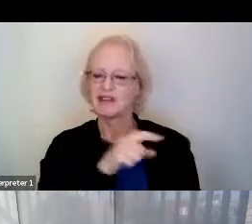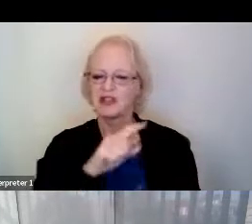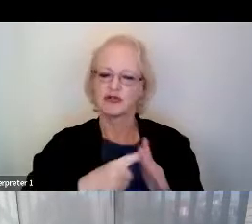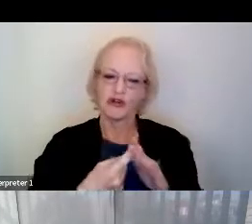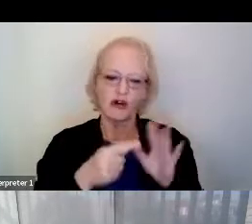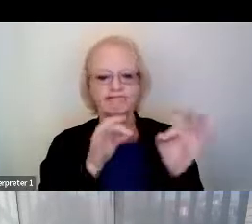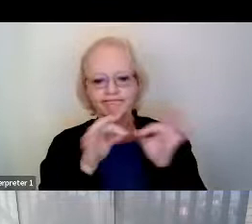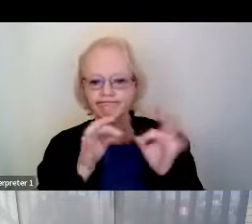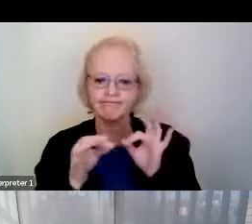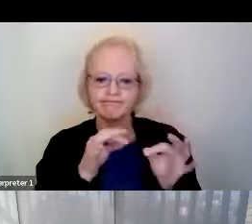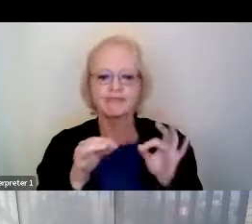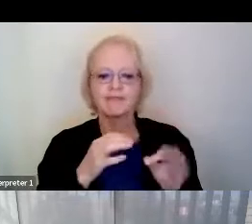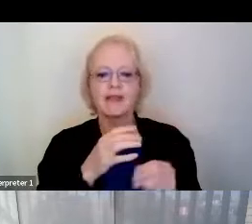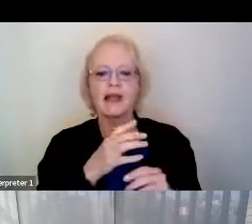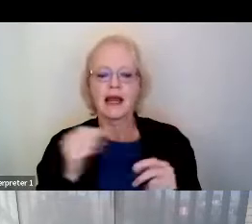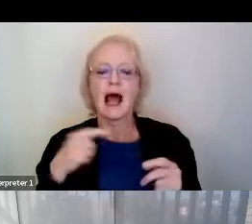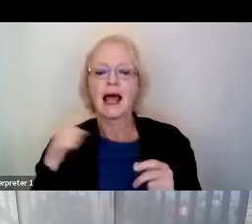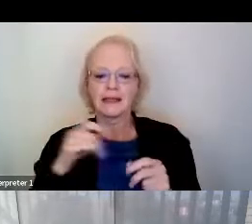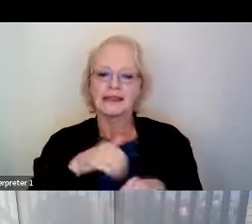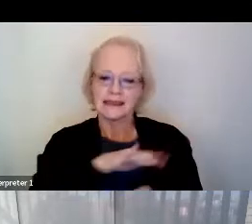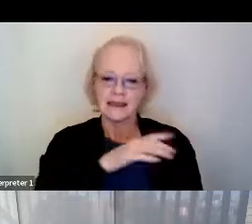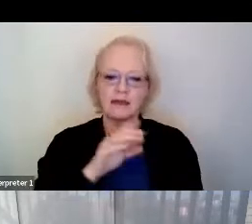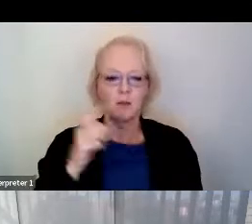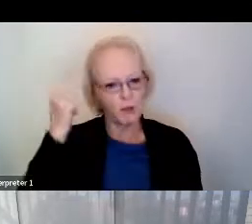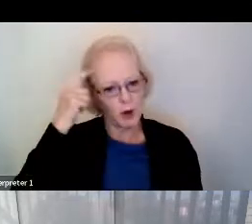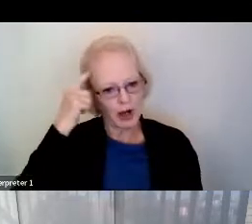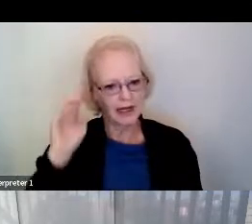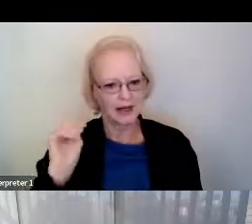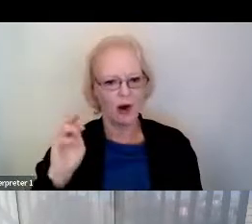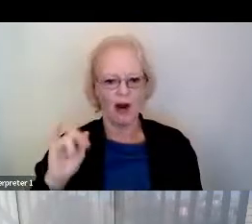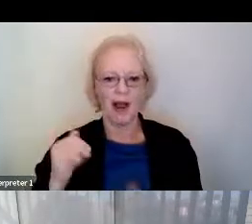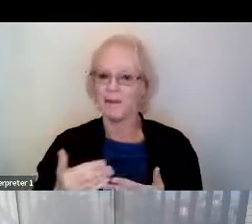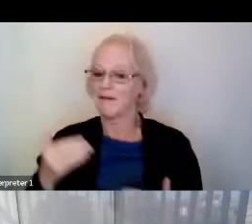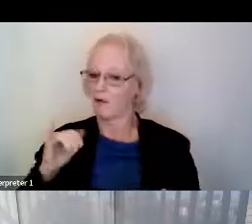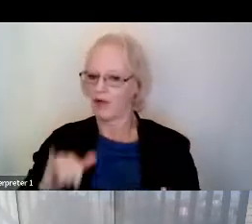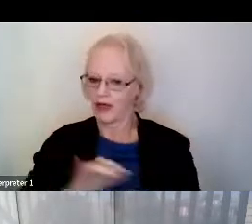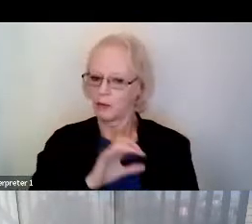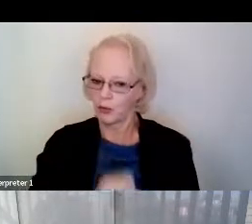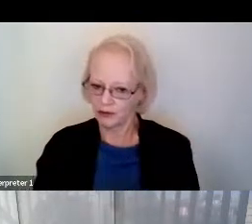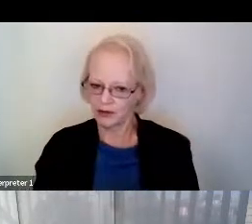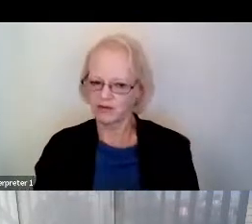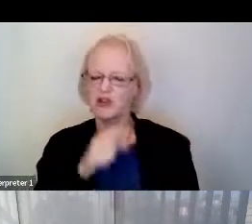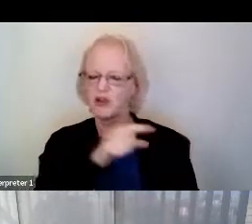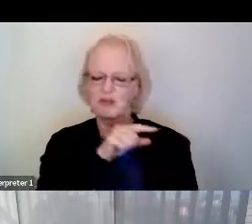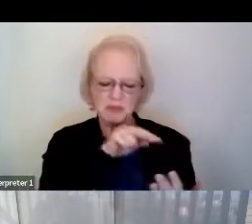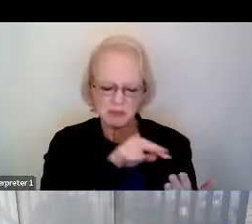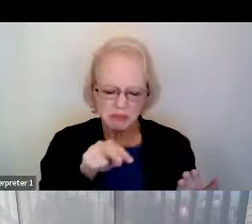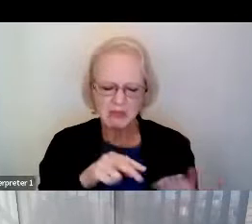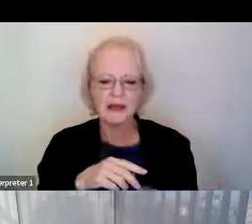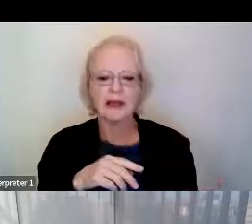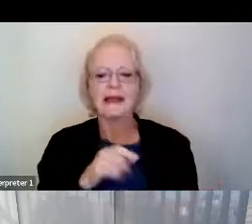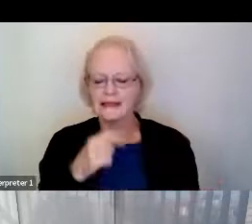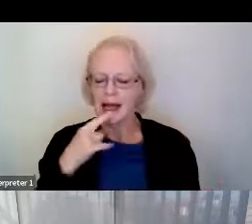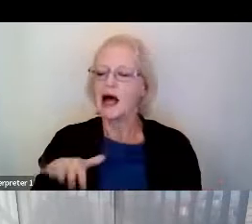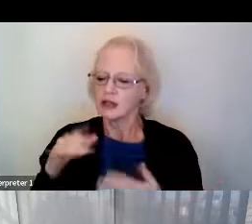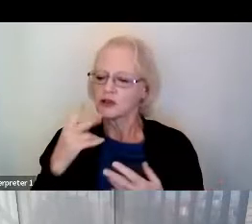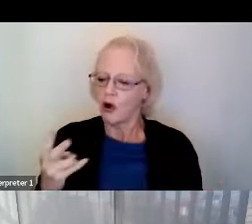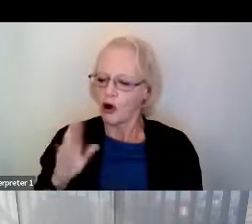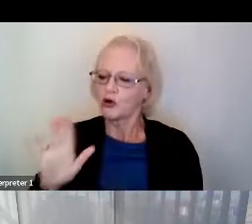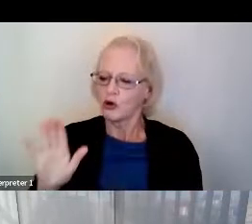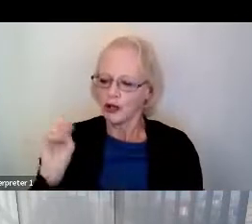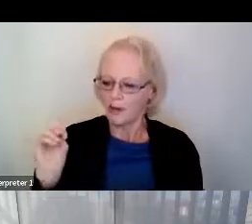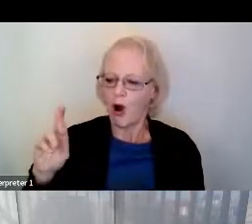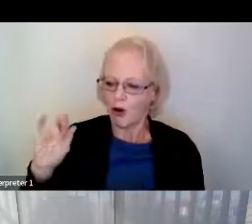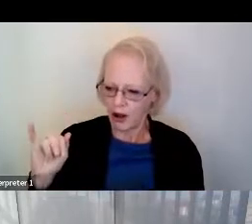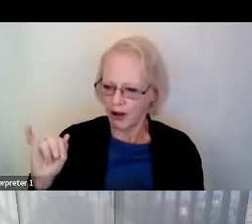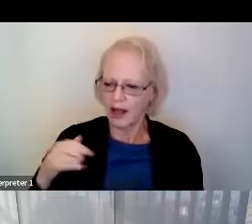I had to send him a brain MRI before my appointment. And after a while, he said, I saw your MRI and I